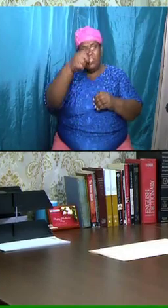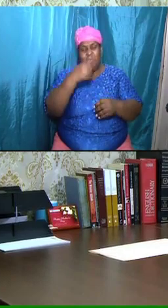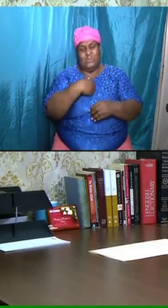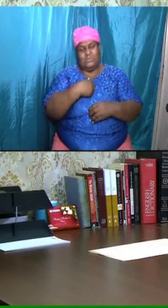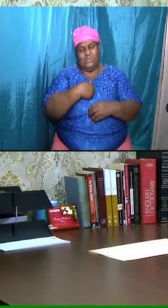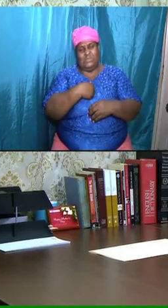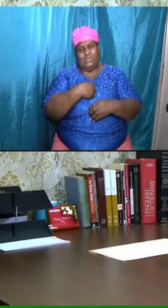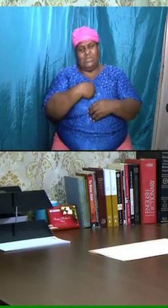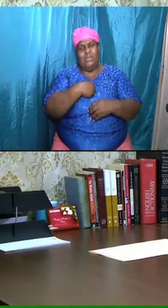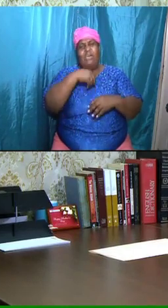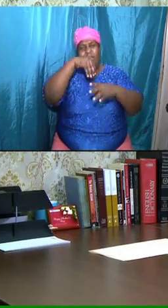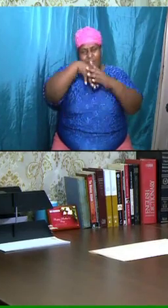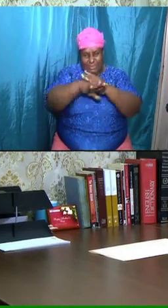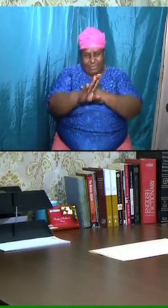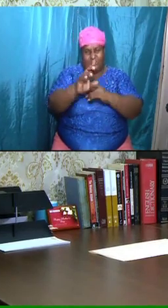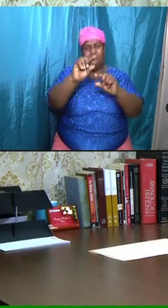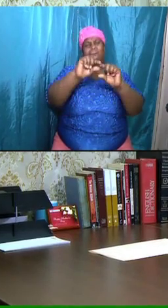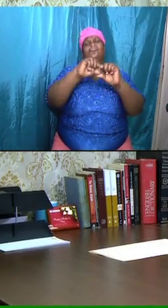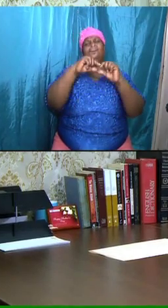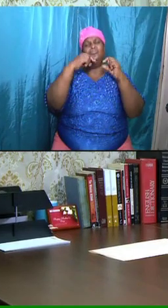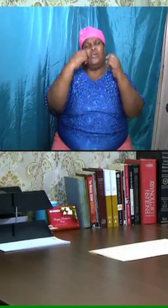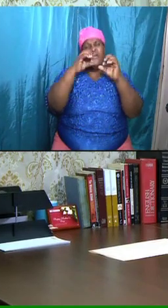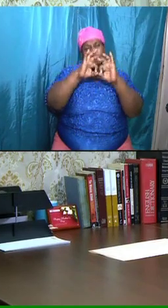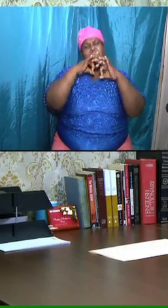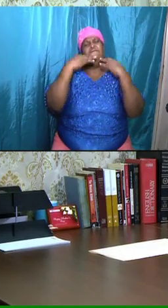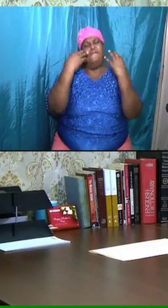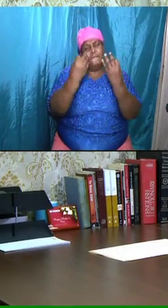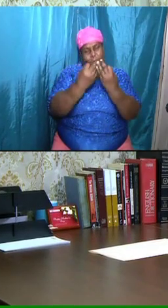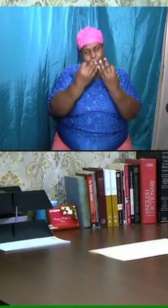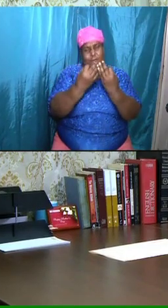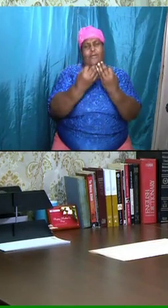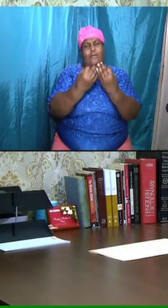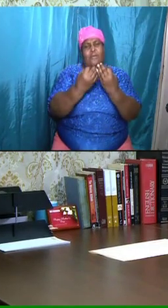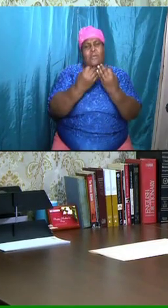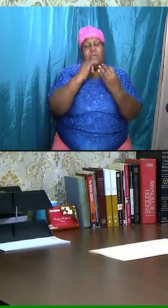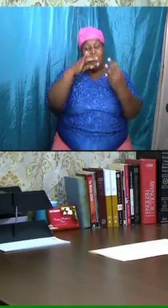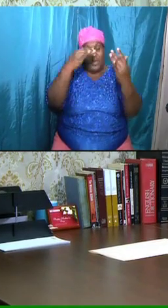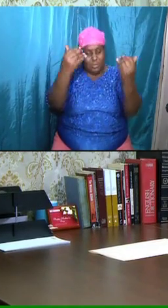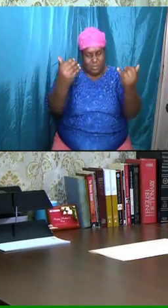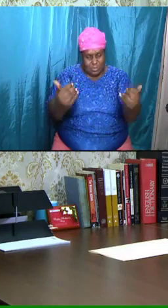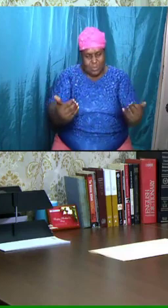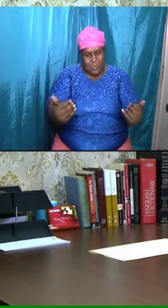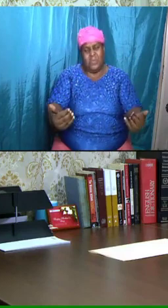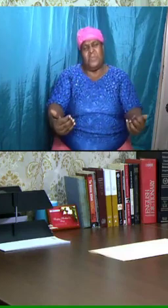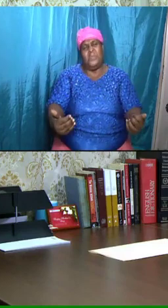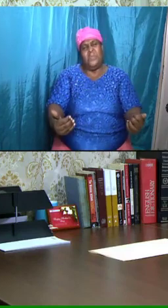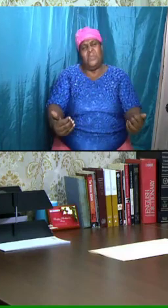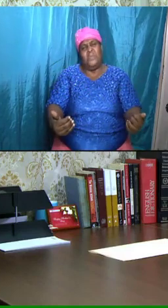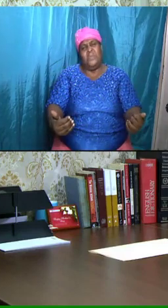are into a body that is now beshared.